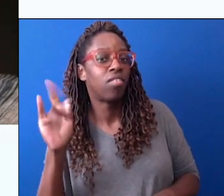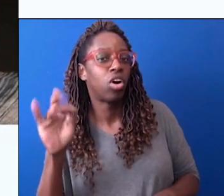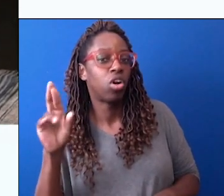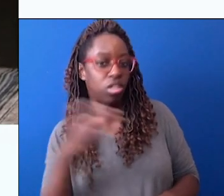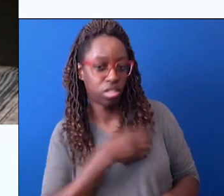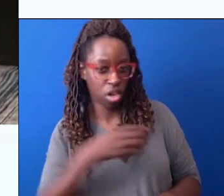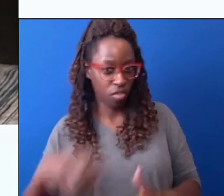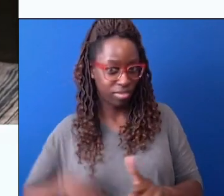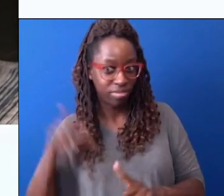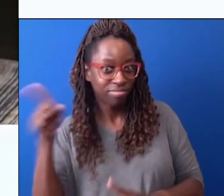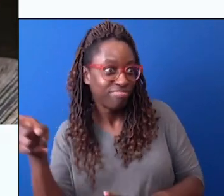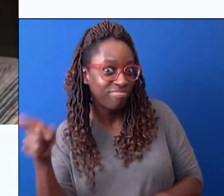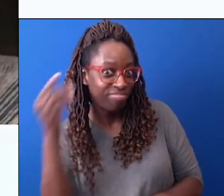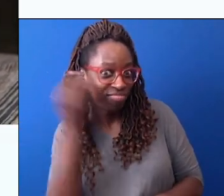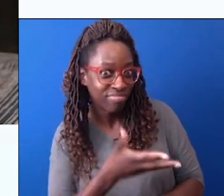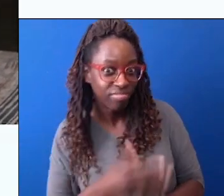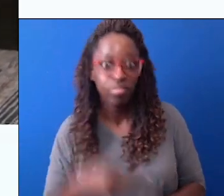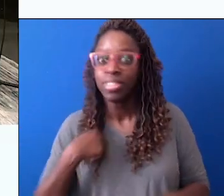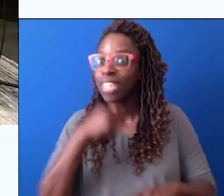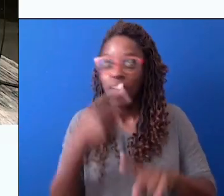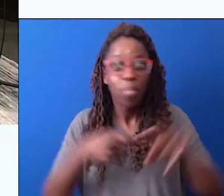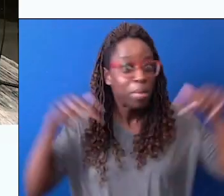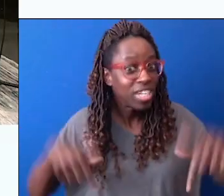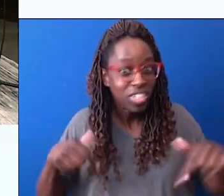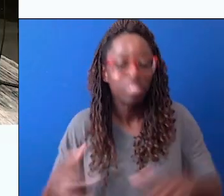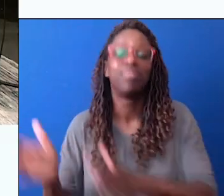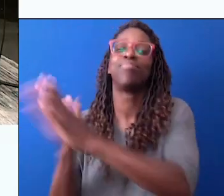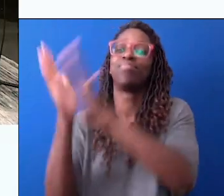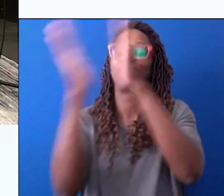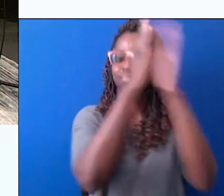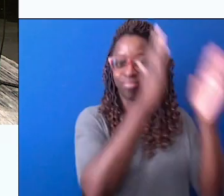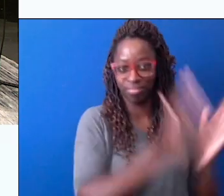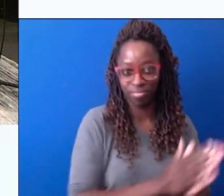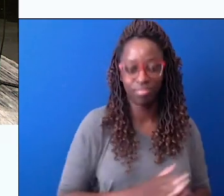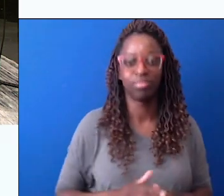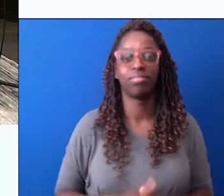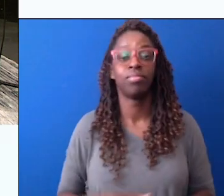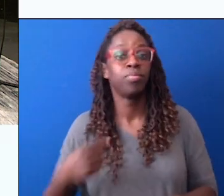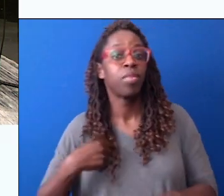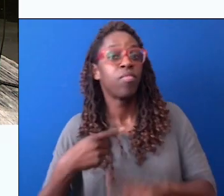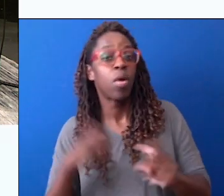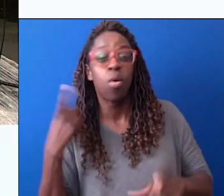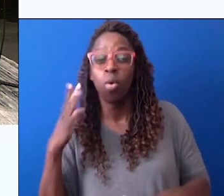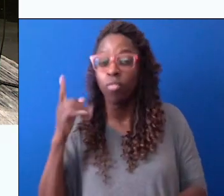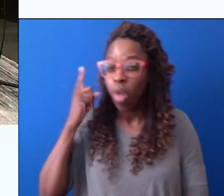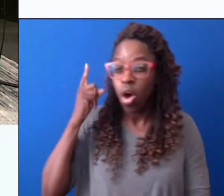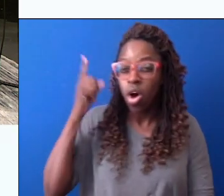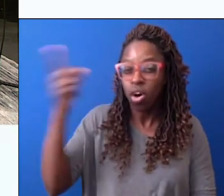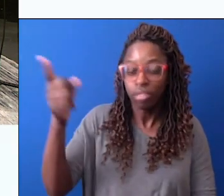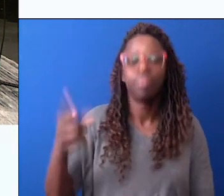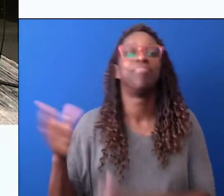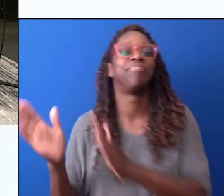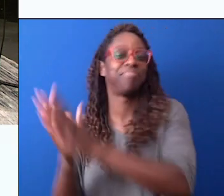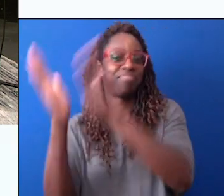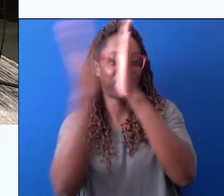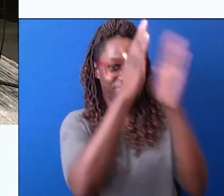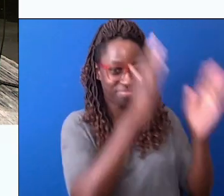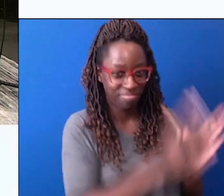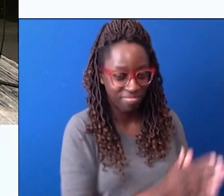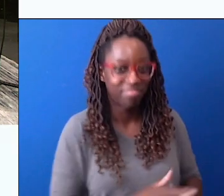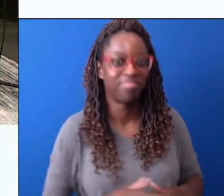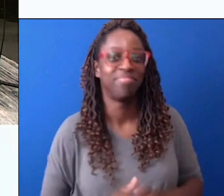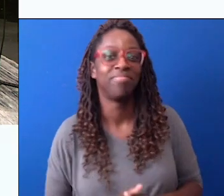sou. From South Salvador, Marinero sou. I am not from here, Marinero sou.